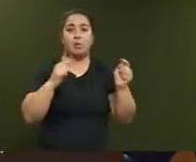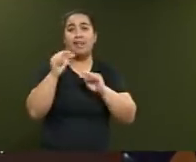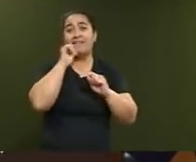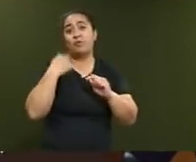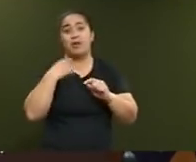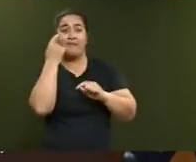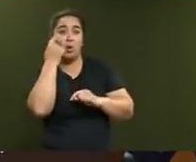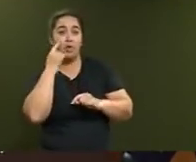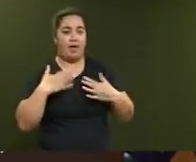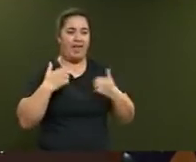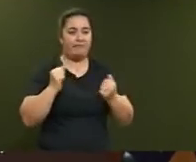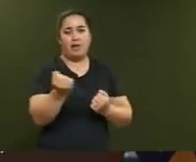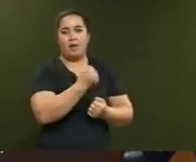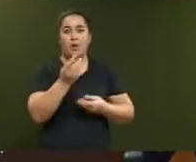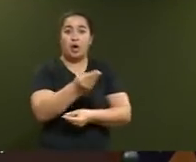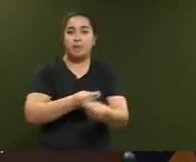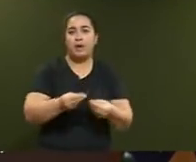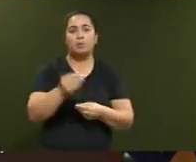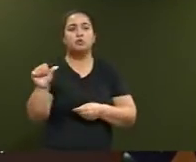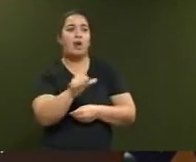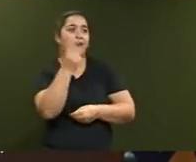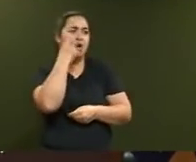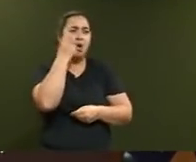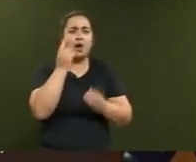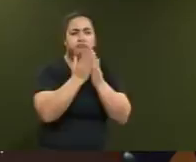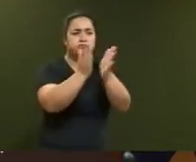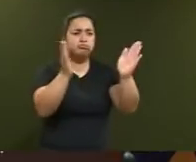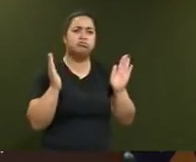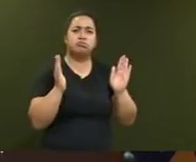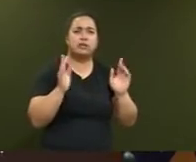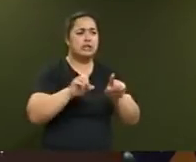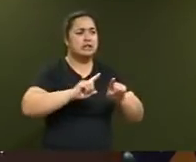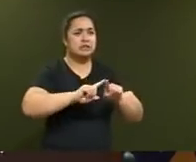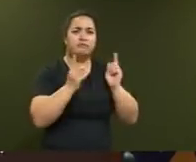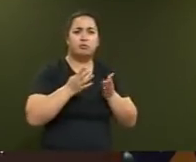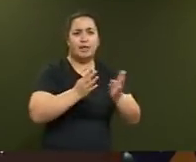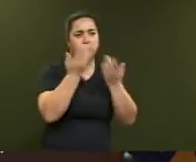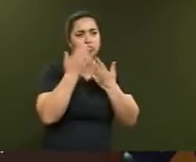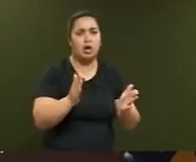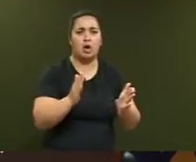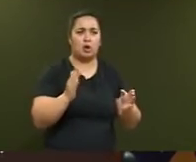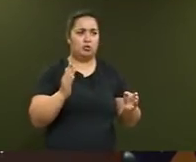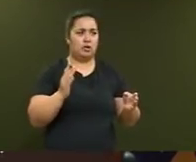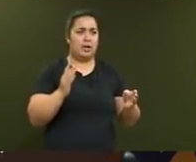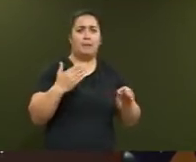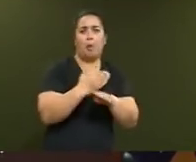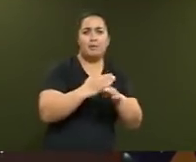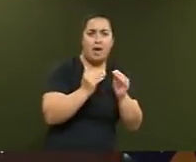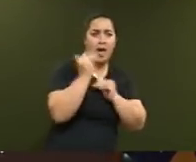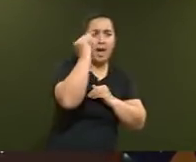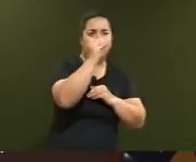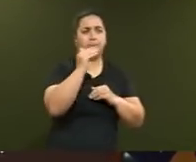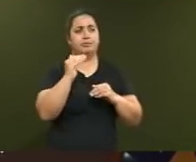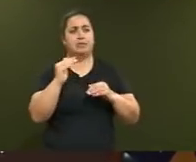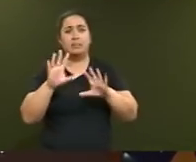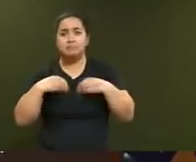then we should look at a range of indicators. Employee confidence is up. Job ads is up. Consents is up.